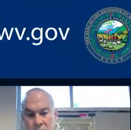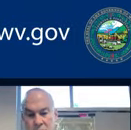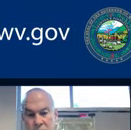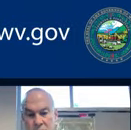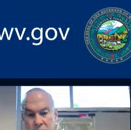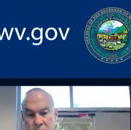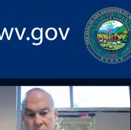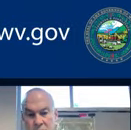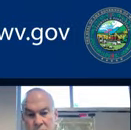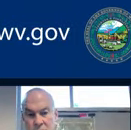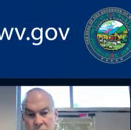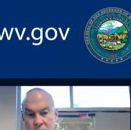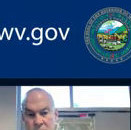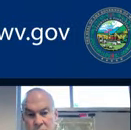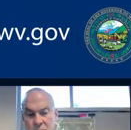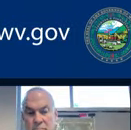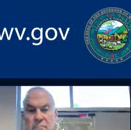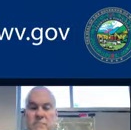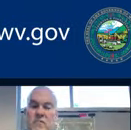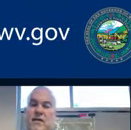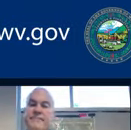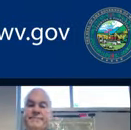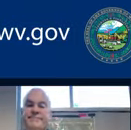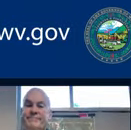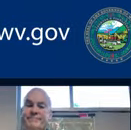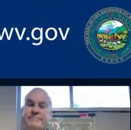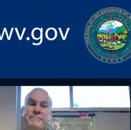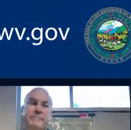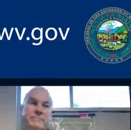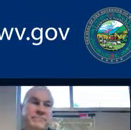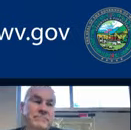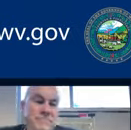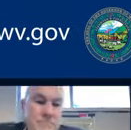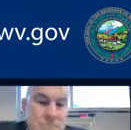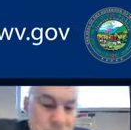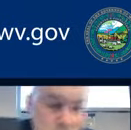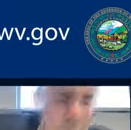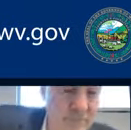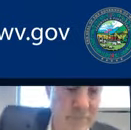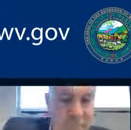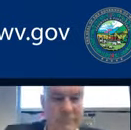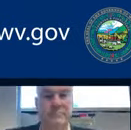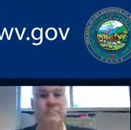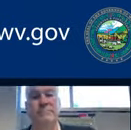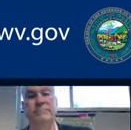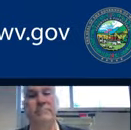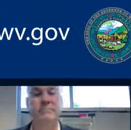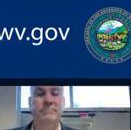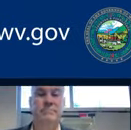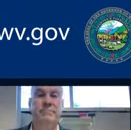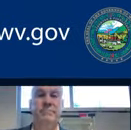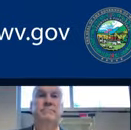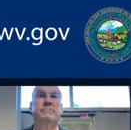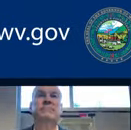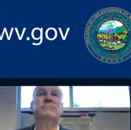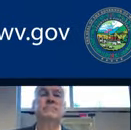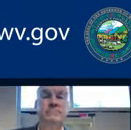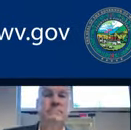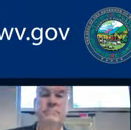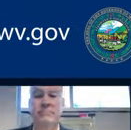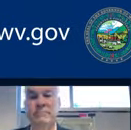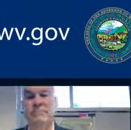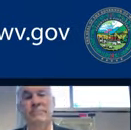Sissonville, and Barbersville. Grafton would be next on the list, unfortunately, at 4,722.